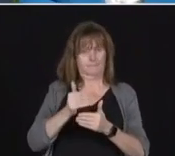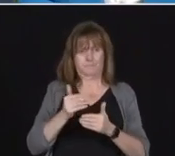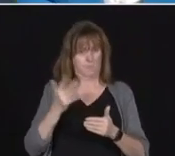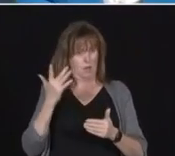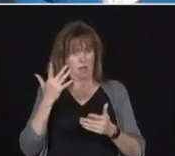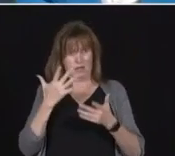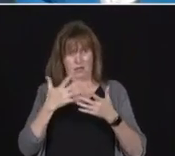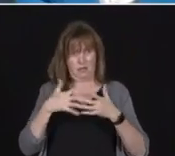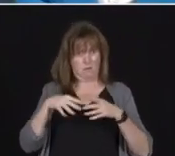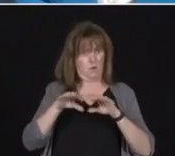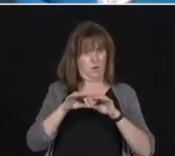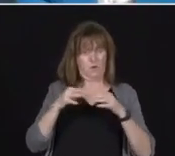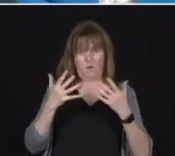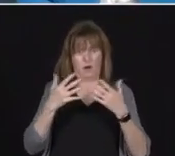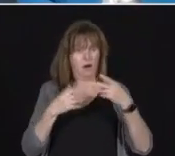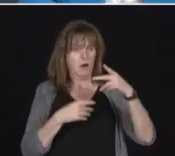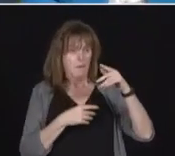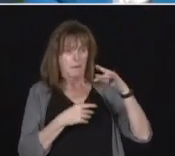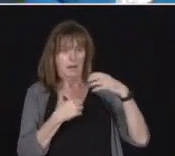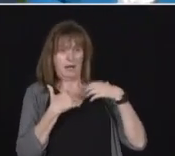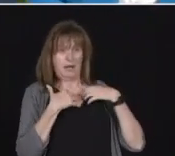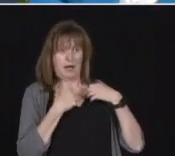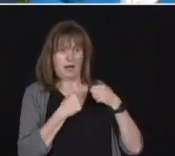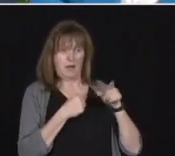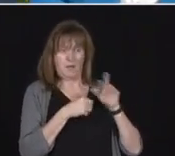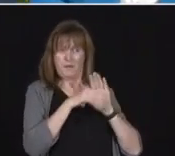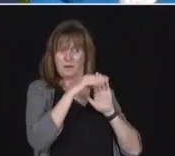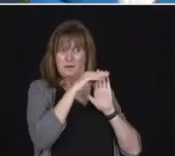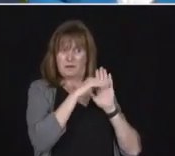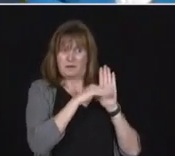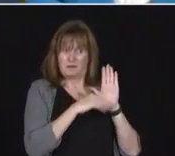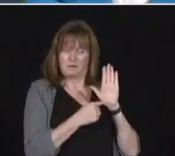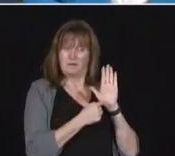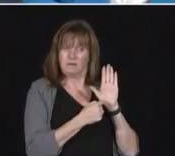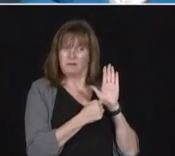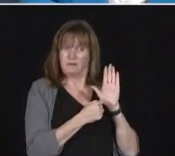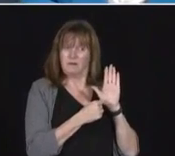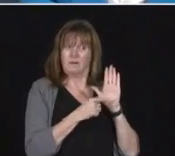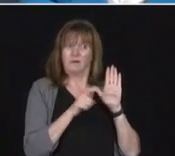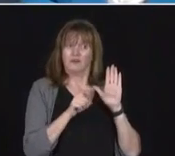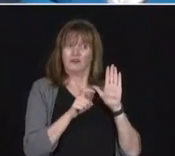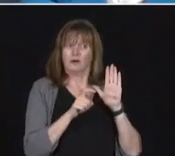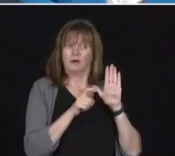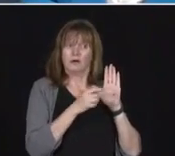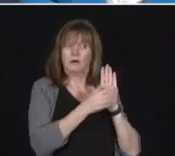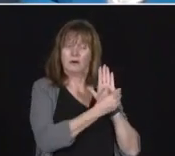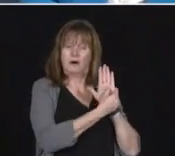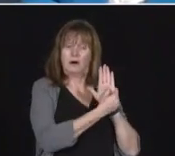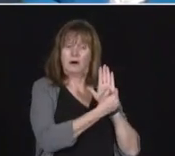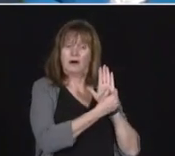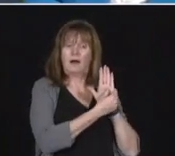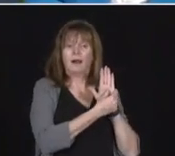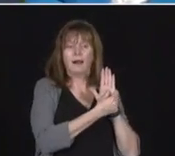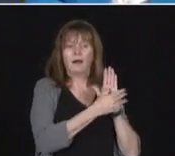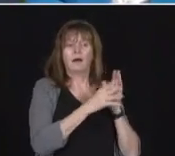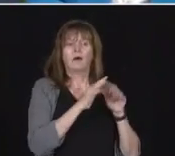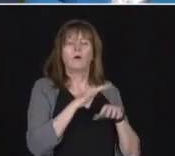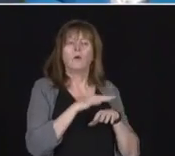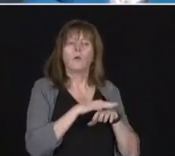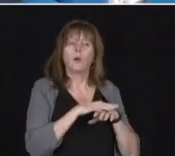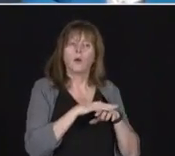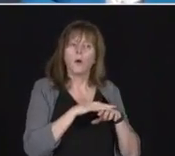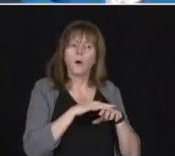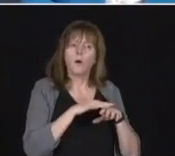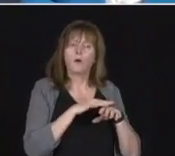that when you do start expanding you do so gradually because if you do limit the number of people that others that can